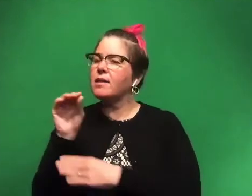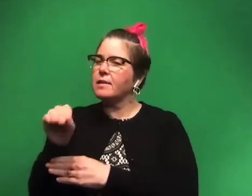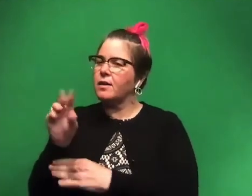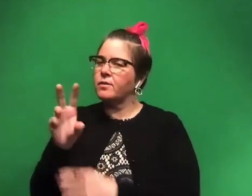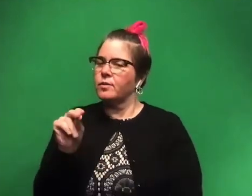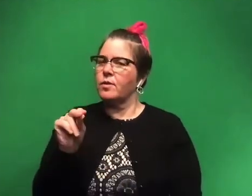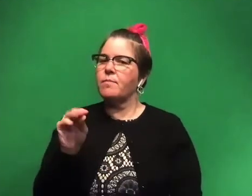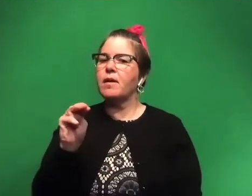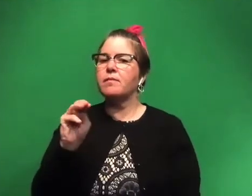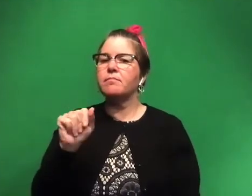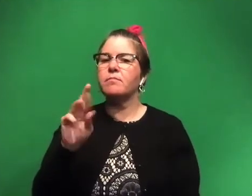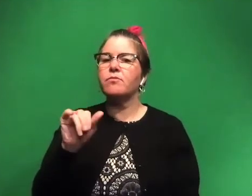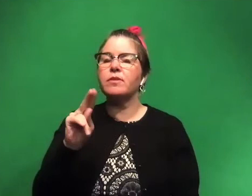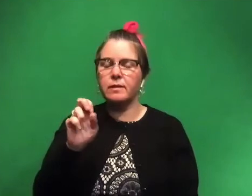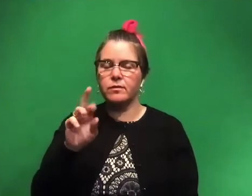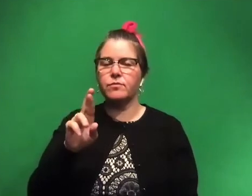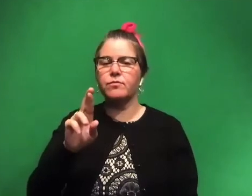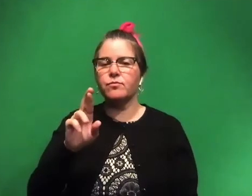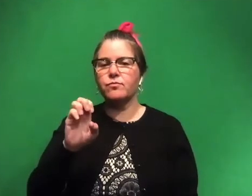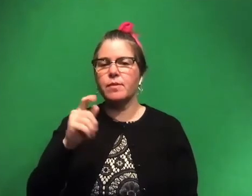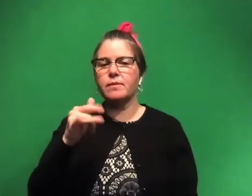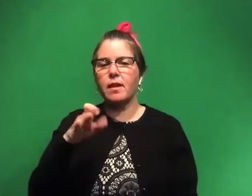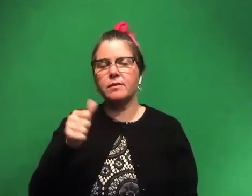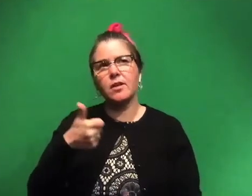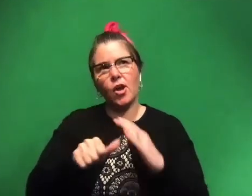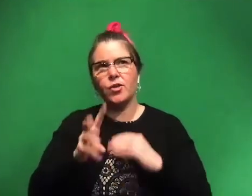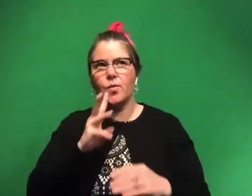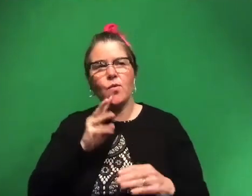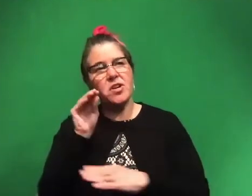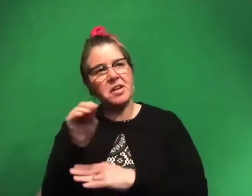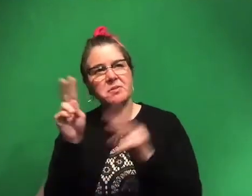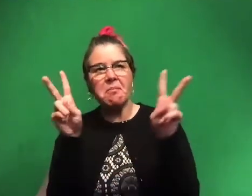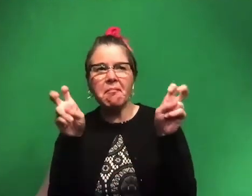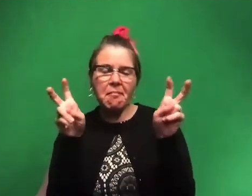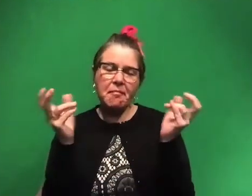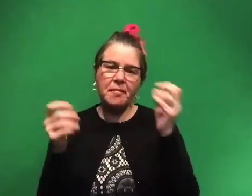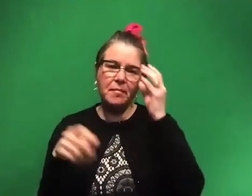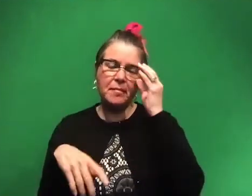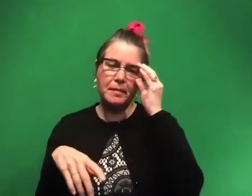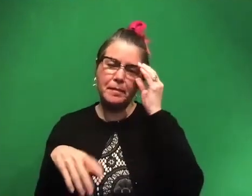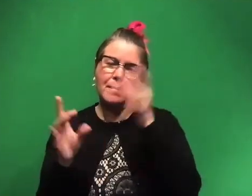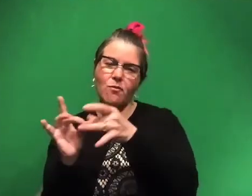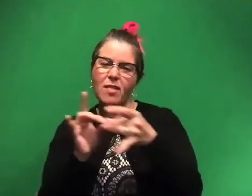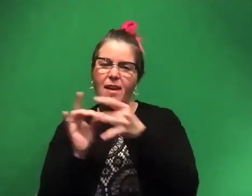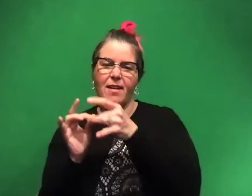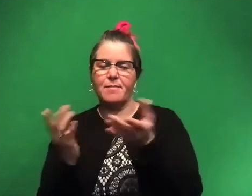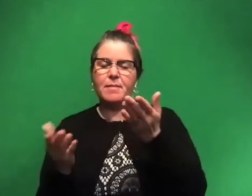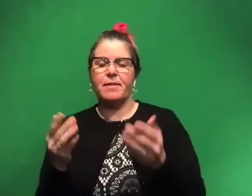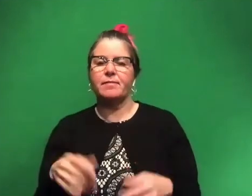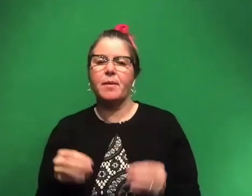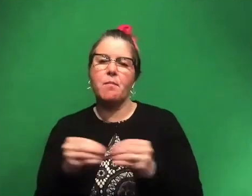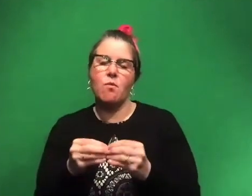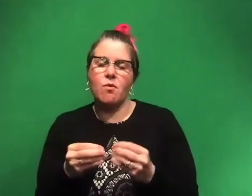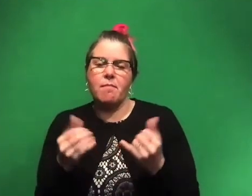marine reptiles. I like, you can call them underwater dinosaurs kind of, um, they're maybe related, but, uh, yeah,